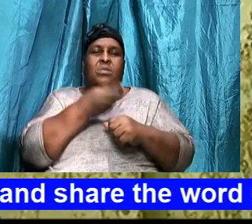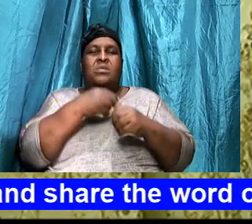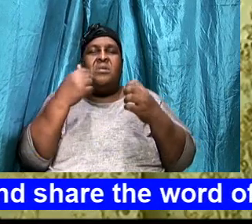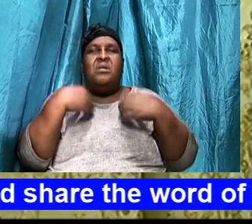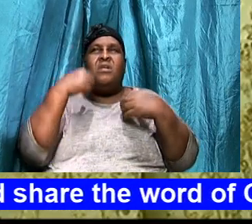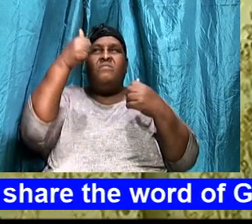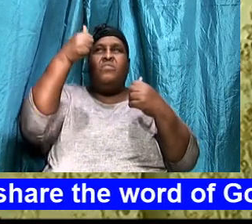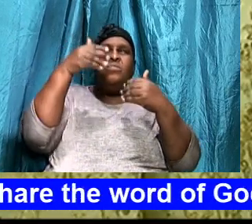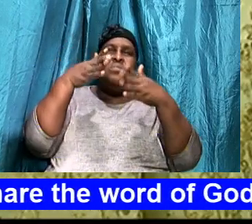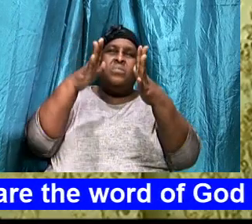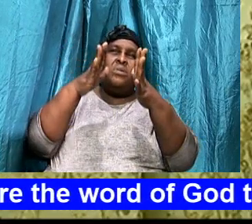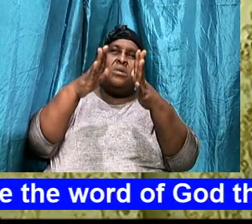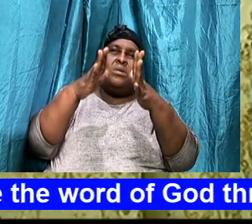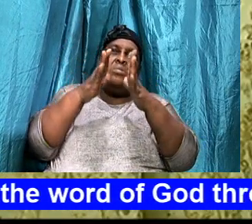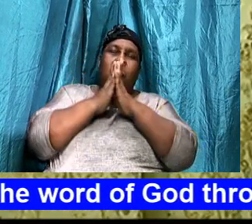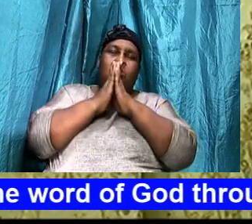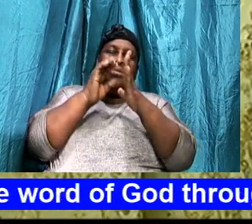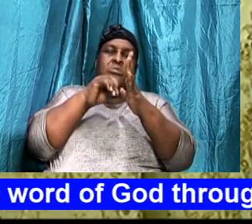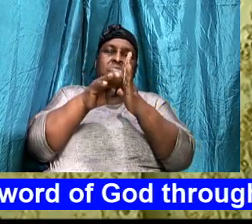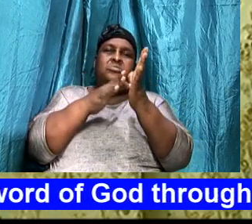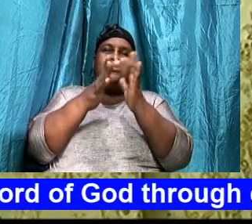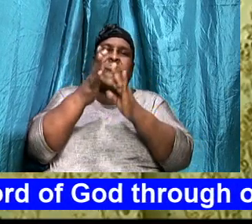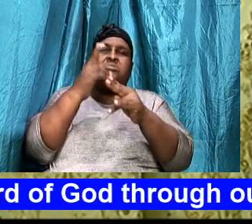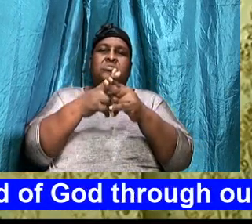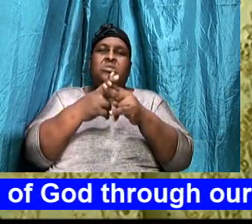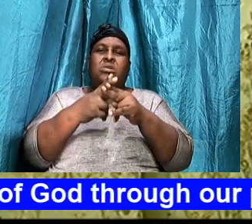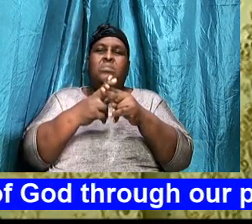it your own way, We pray, In Jesus name,